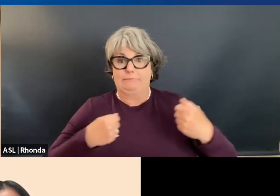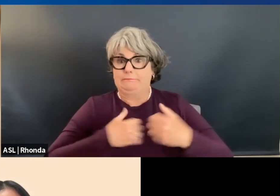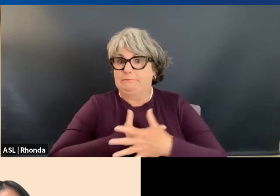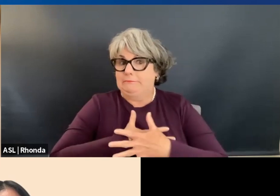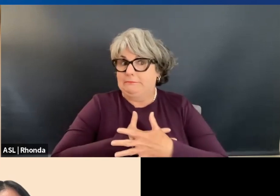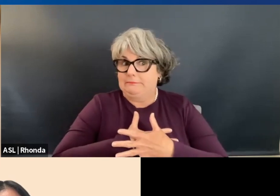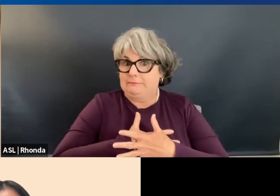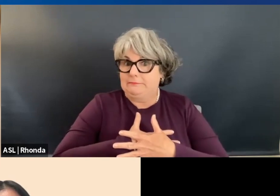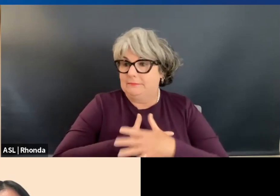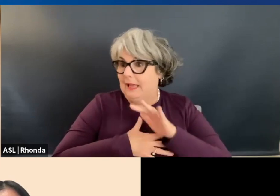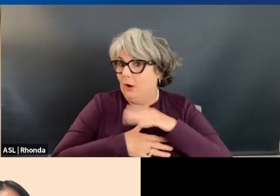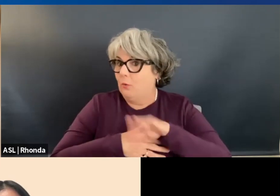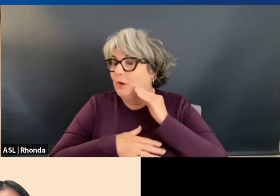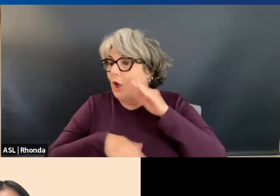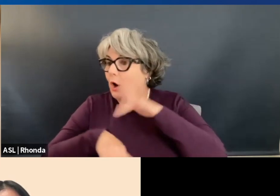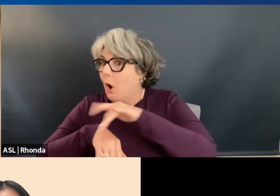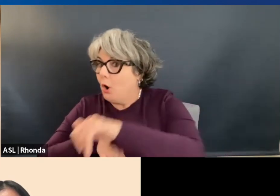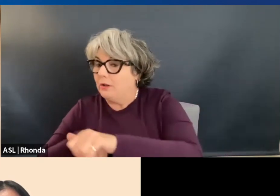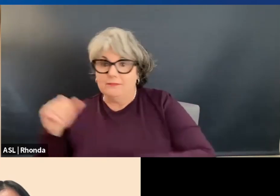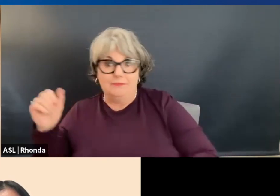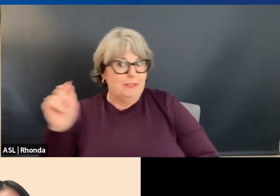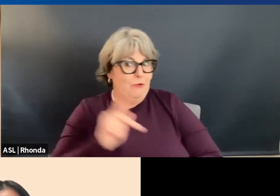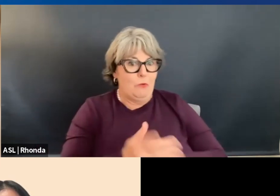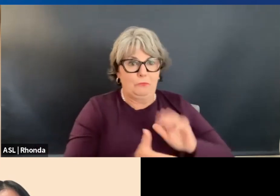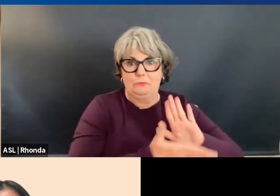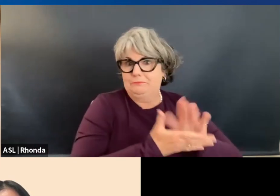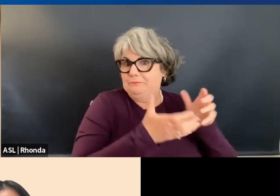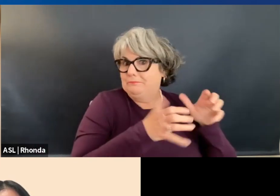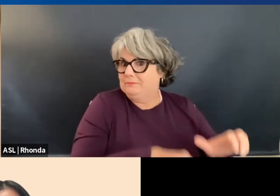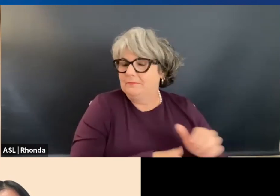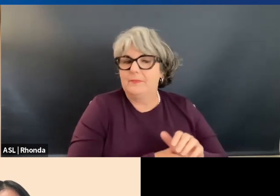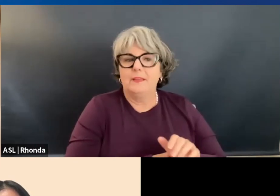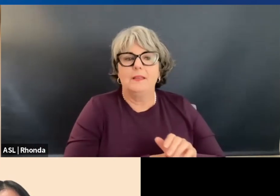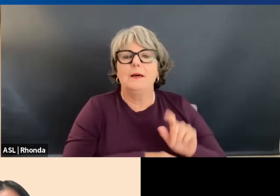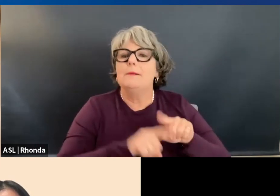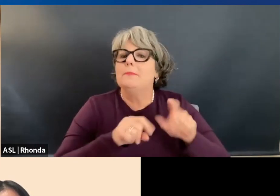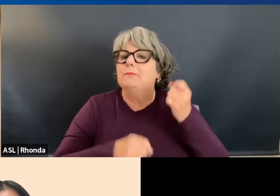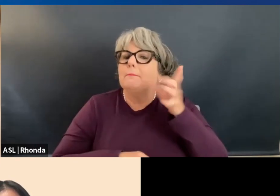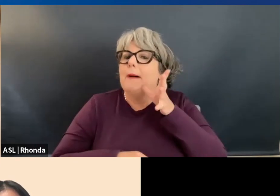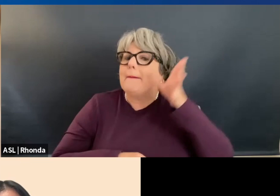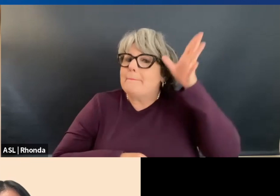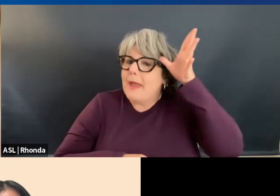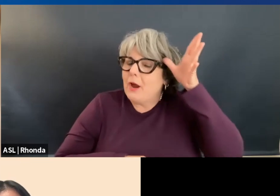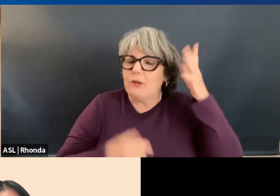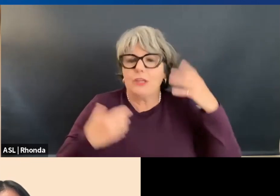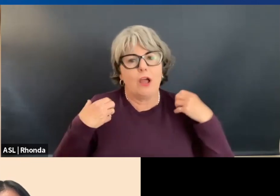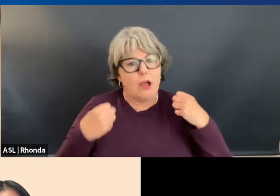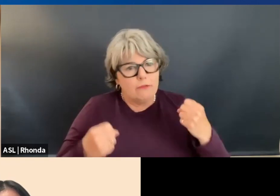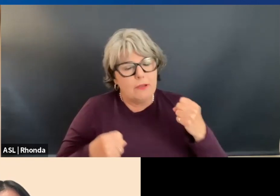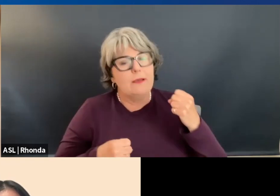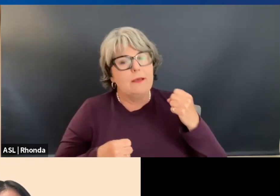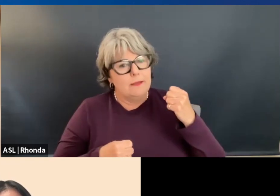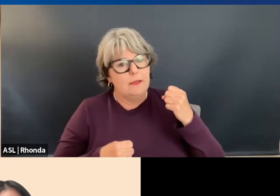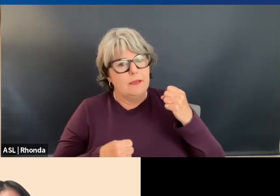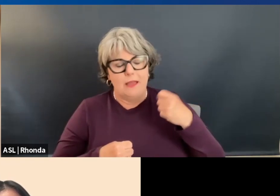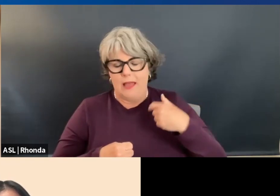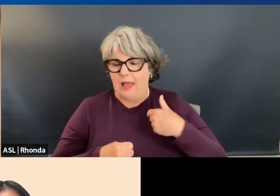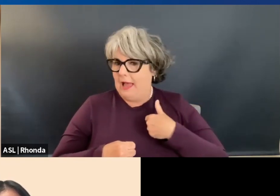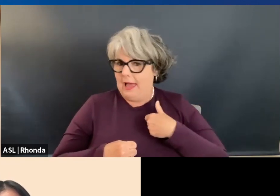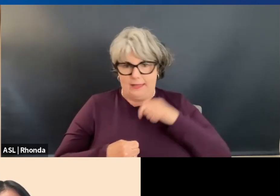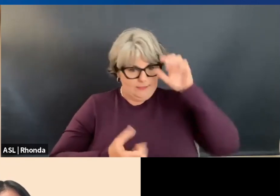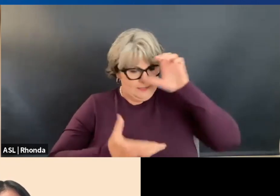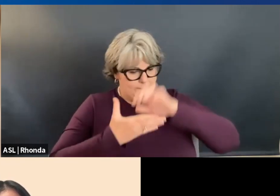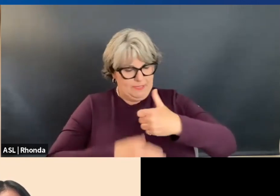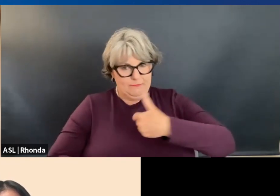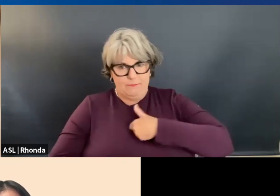I didn't want to go back. But like you said, my parents' confidence in me, they believed in me when I didn't even believe in